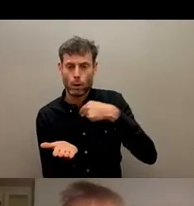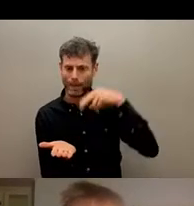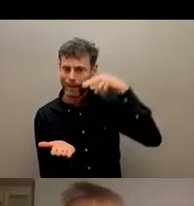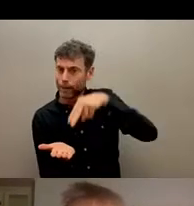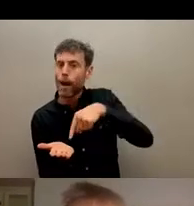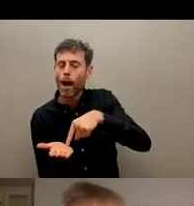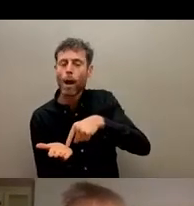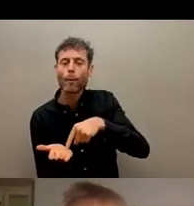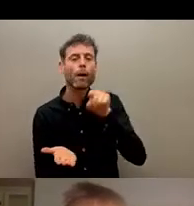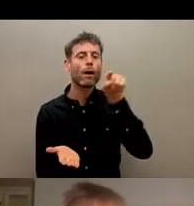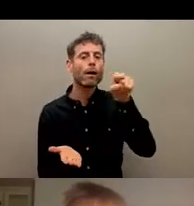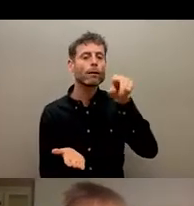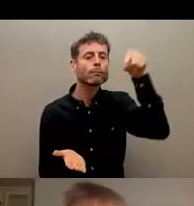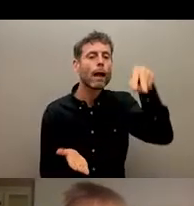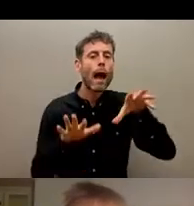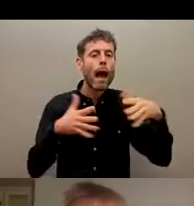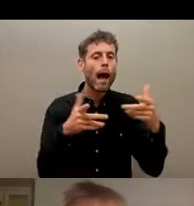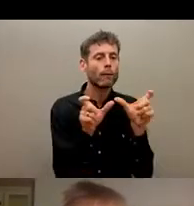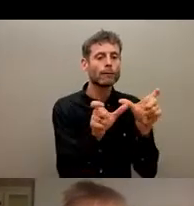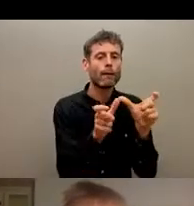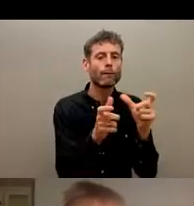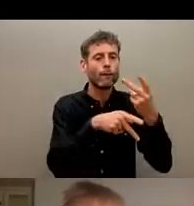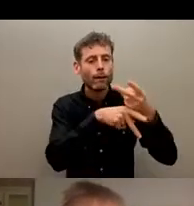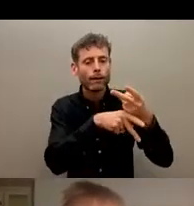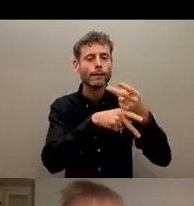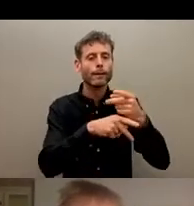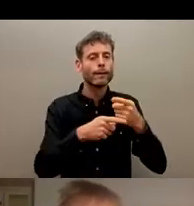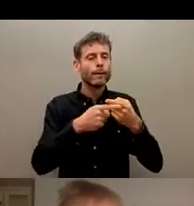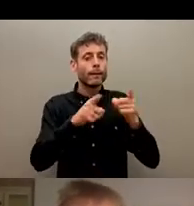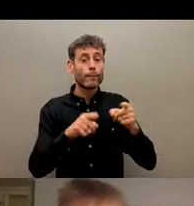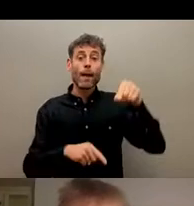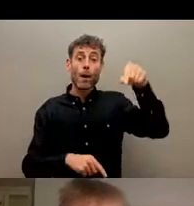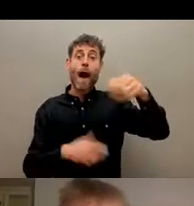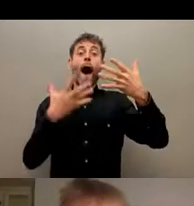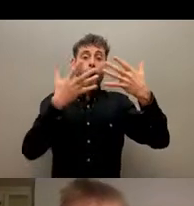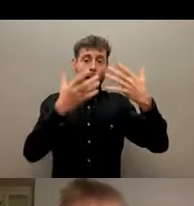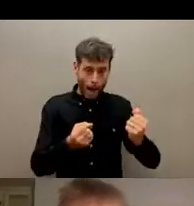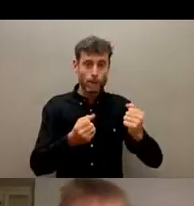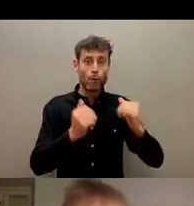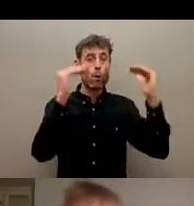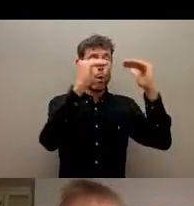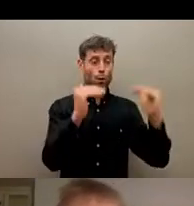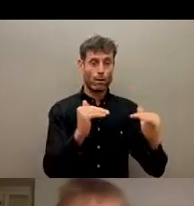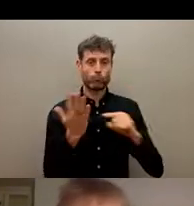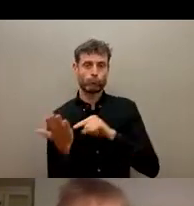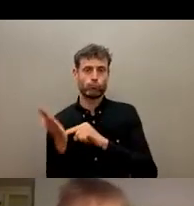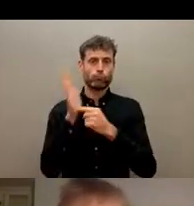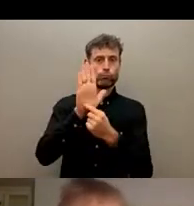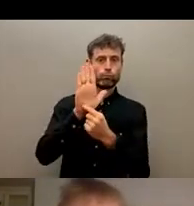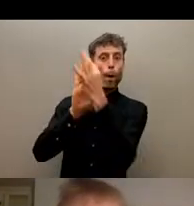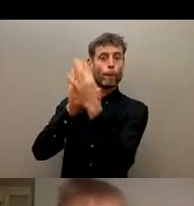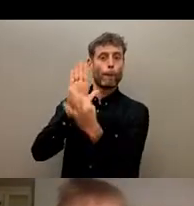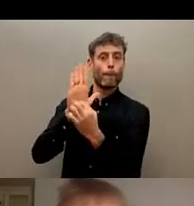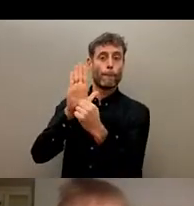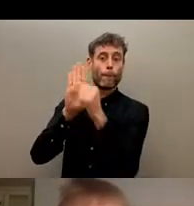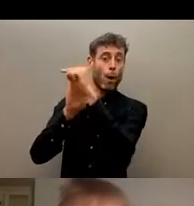works, then those kinds of things should not happen. And then if those kinds of things do happen, it's, isn't it